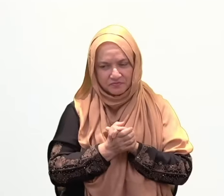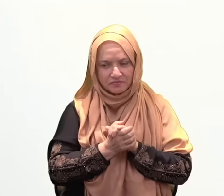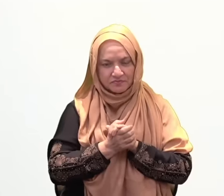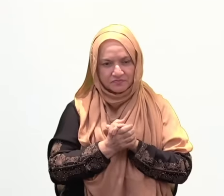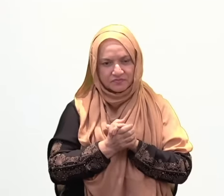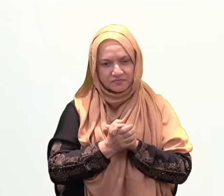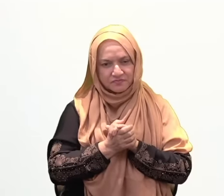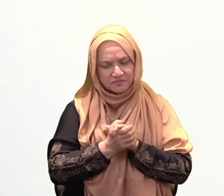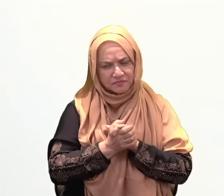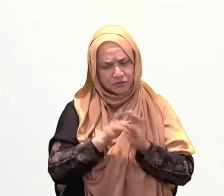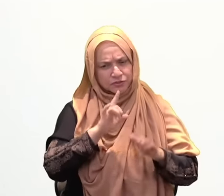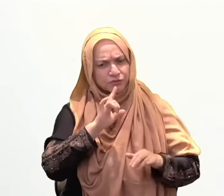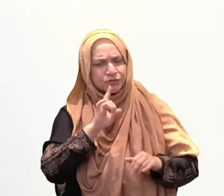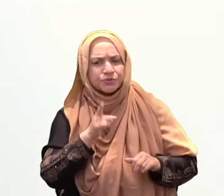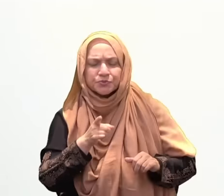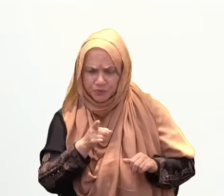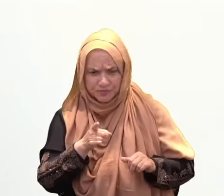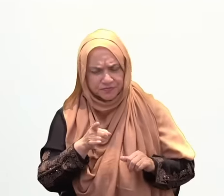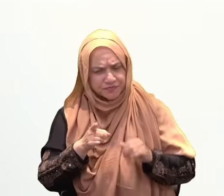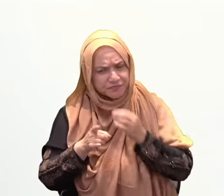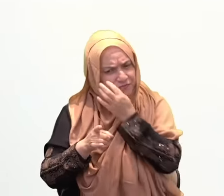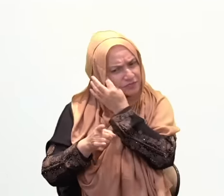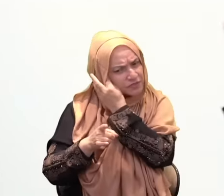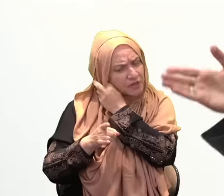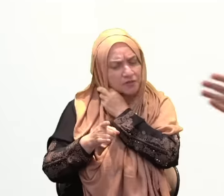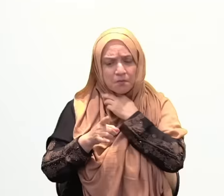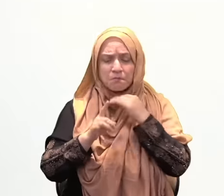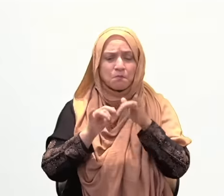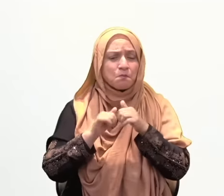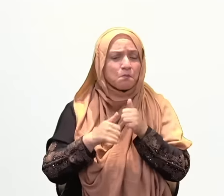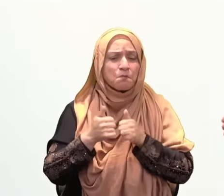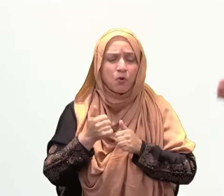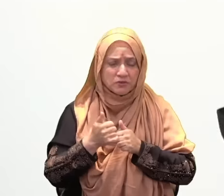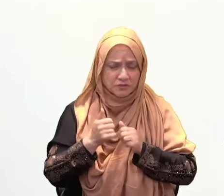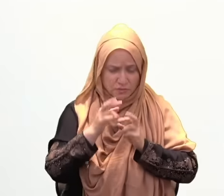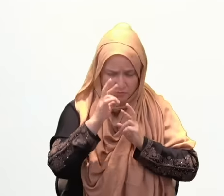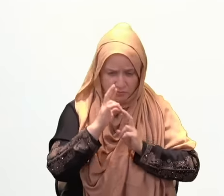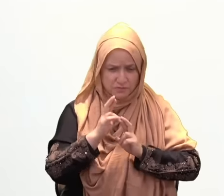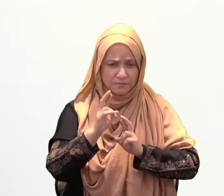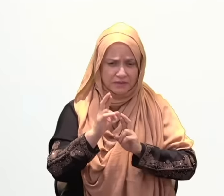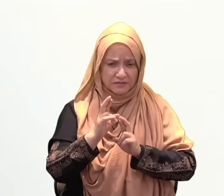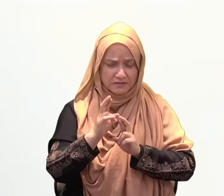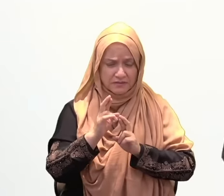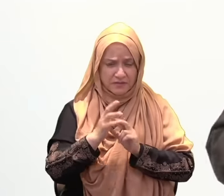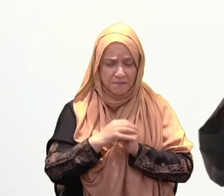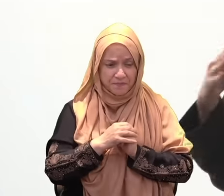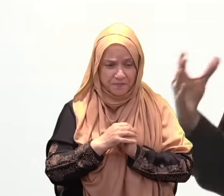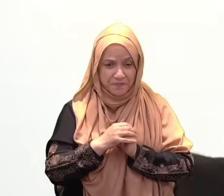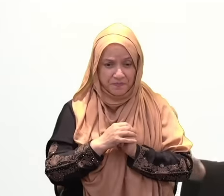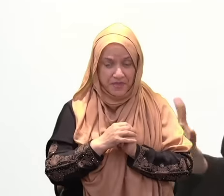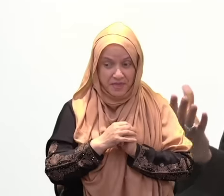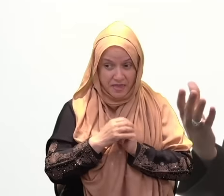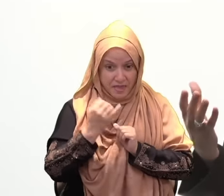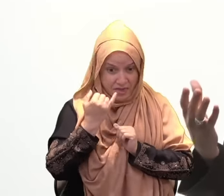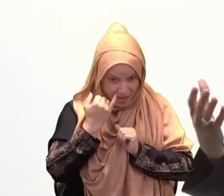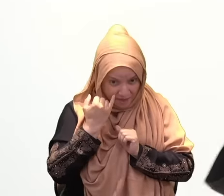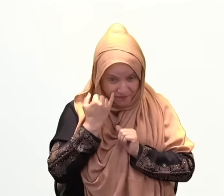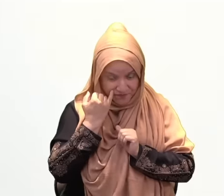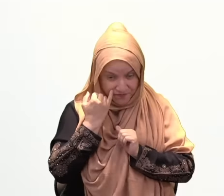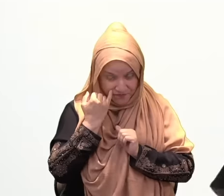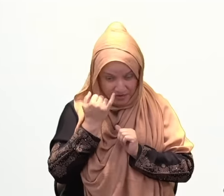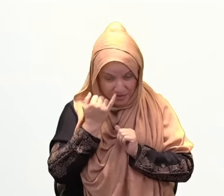likes something else about her. Speak about that thing. Don't speak about the thing you don't like. Focus on what you like and extol it.